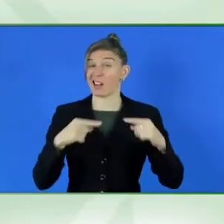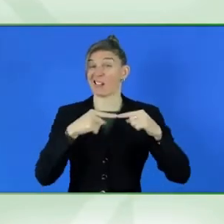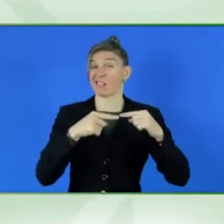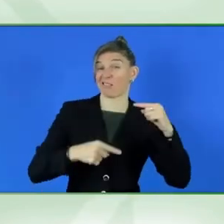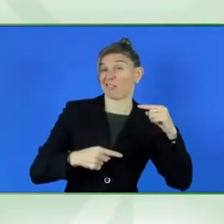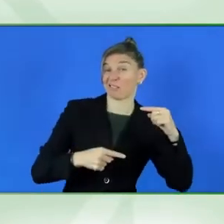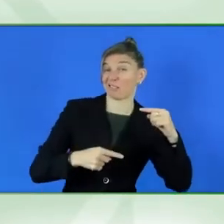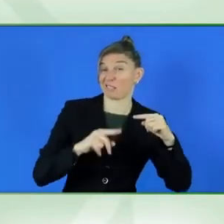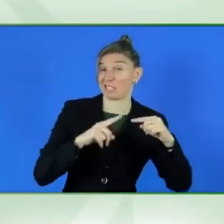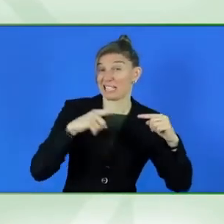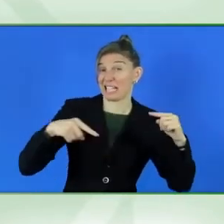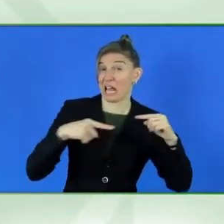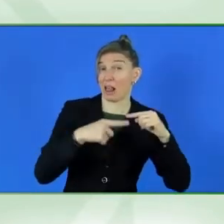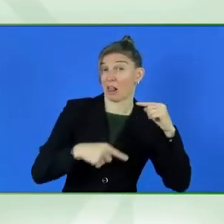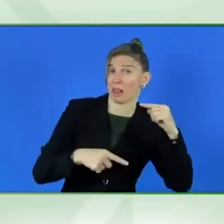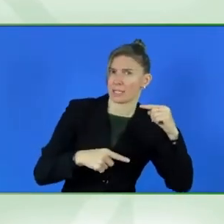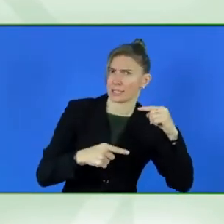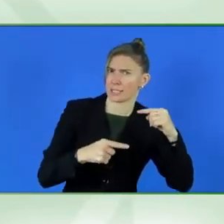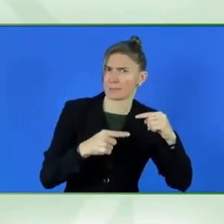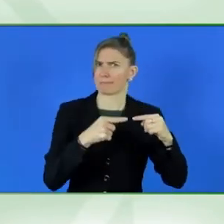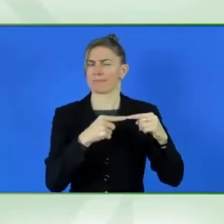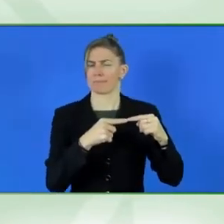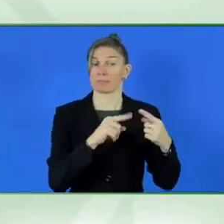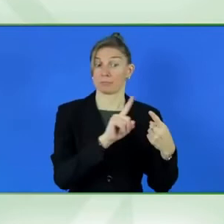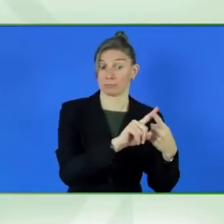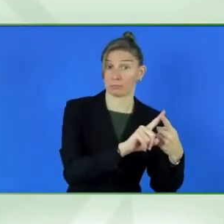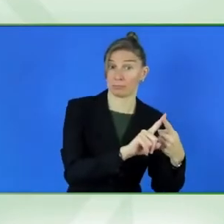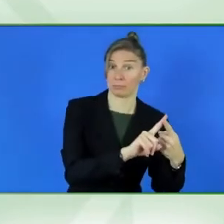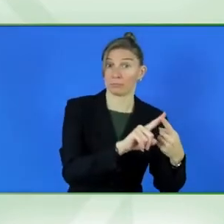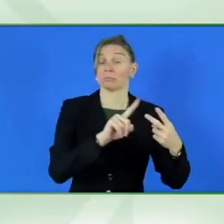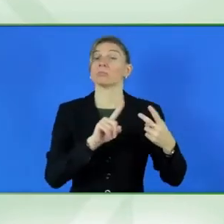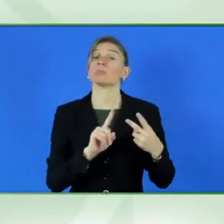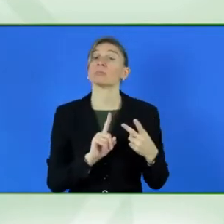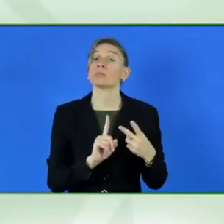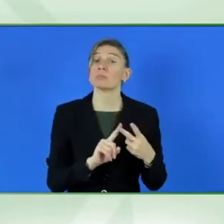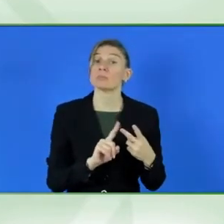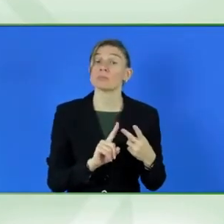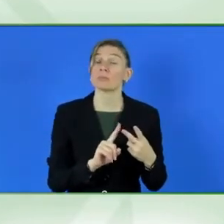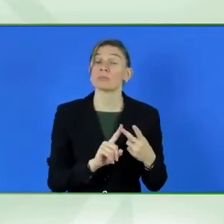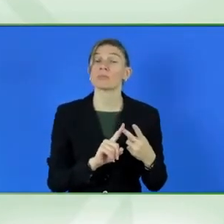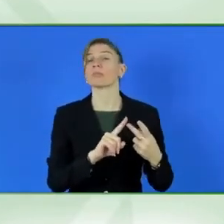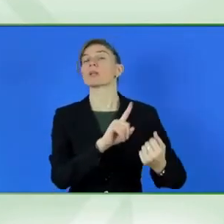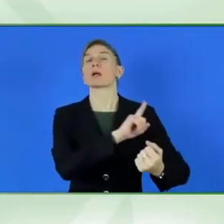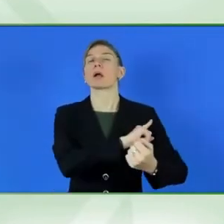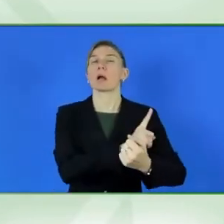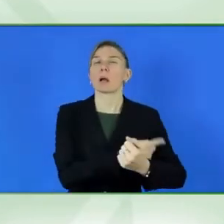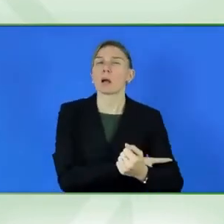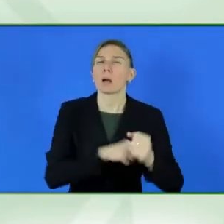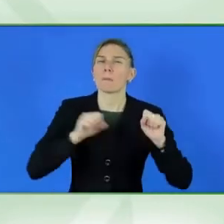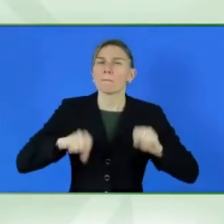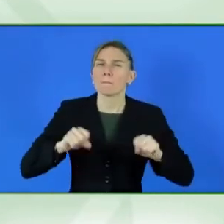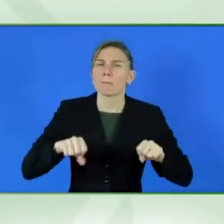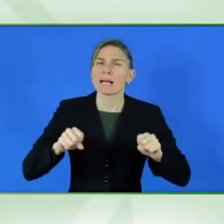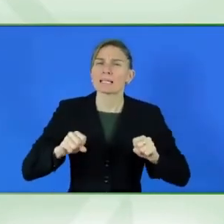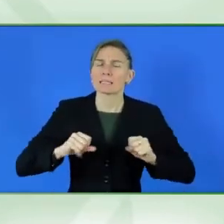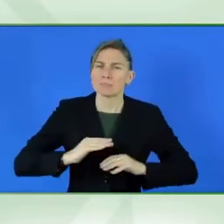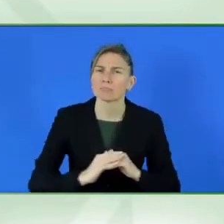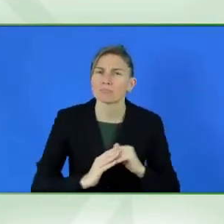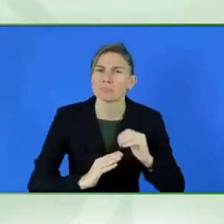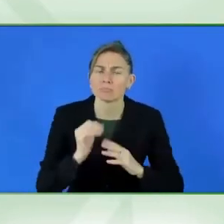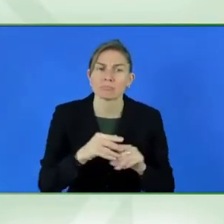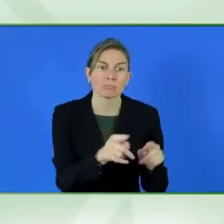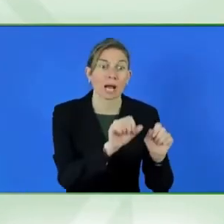developing capacity building and skills and, and the advocates